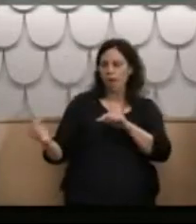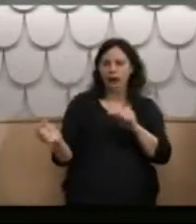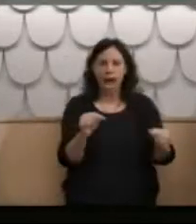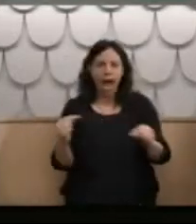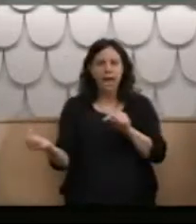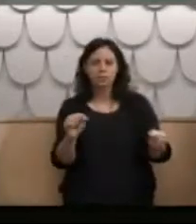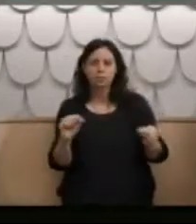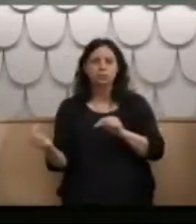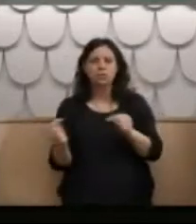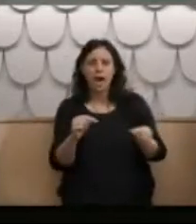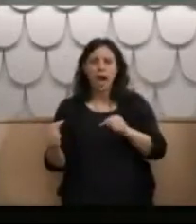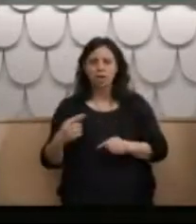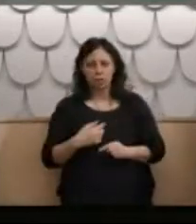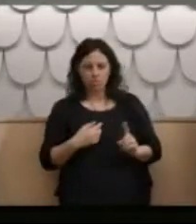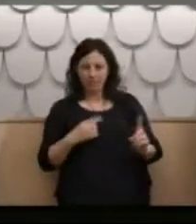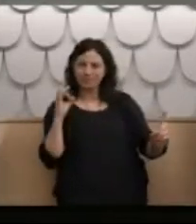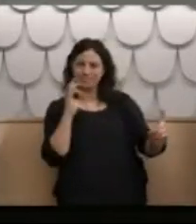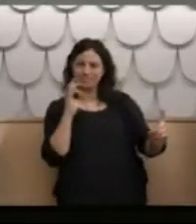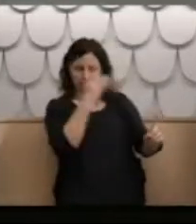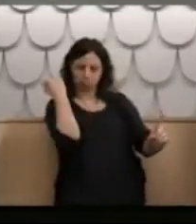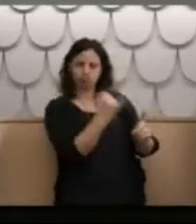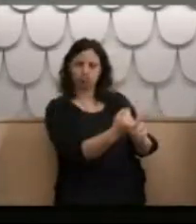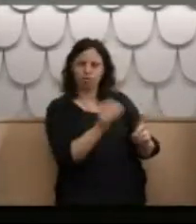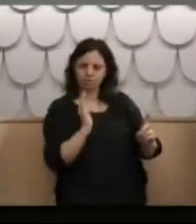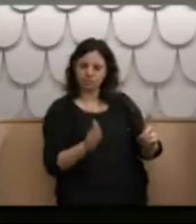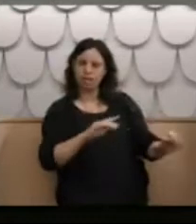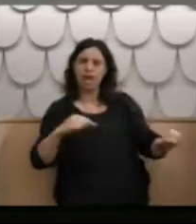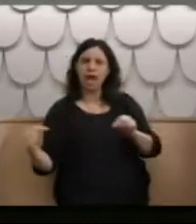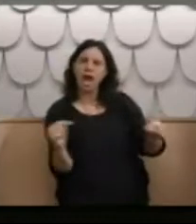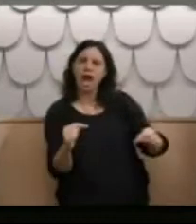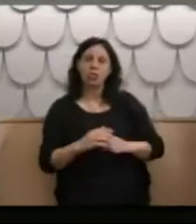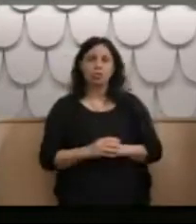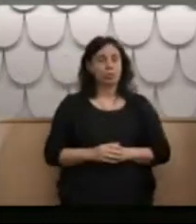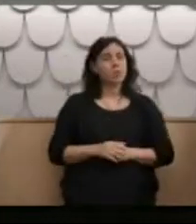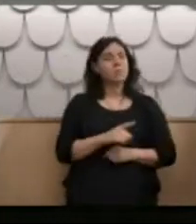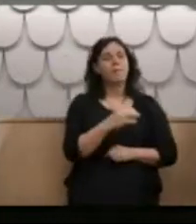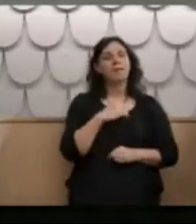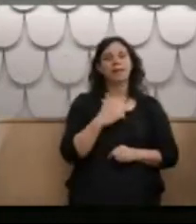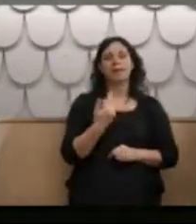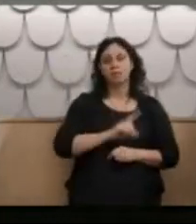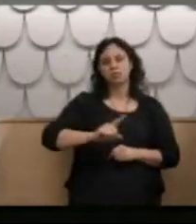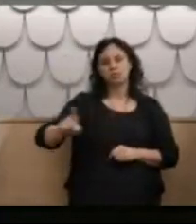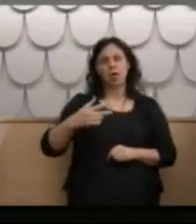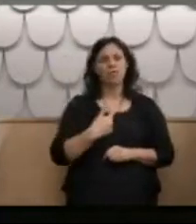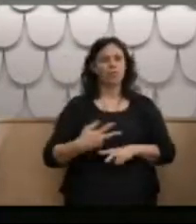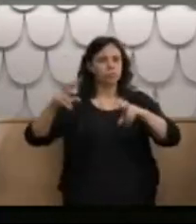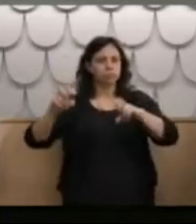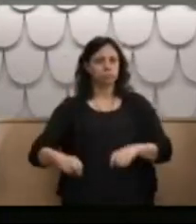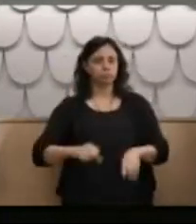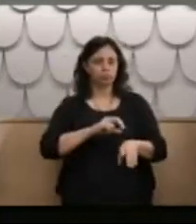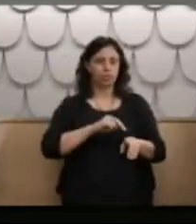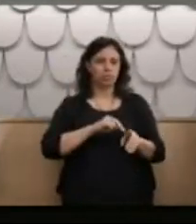he is at fault. Perhaps a further talk with Dr Leakes in a session of ectonus therapy is indicated.